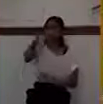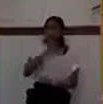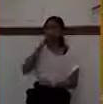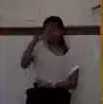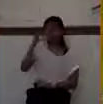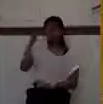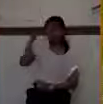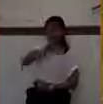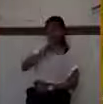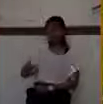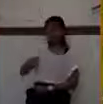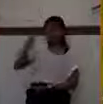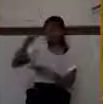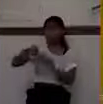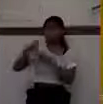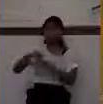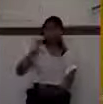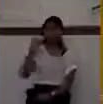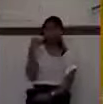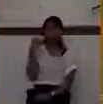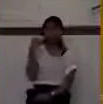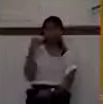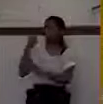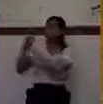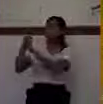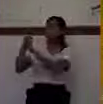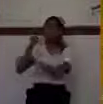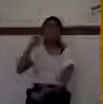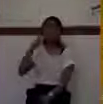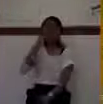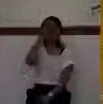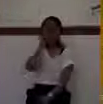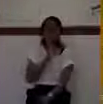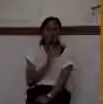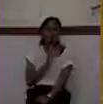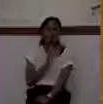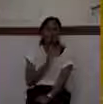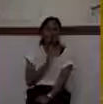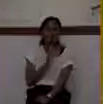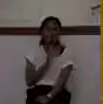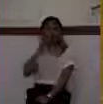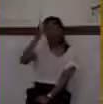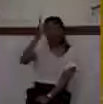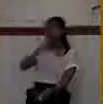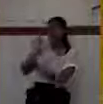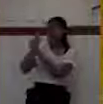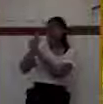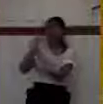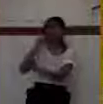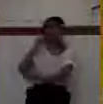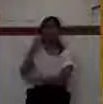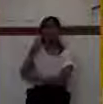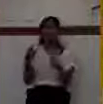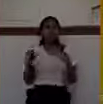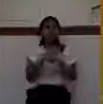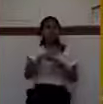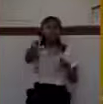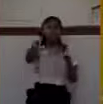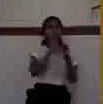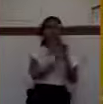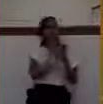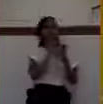jealous, is a jealous God. God is jealous the same way a loving husband is